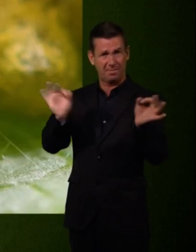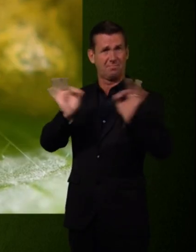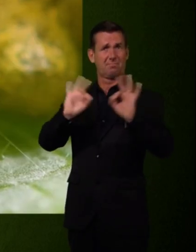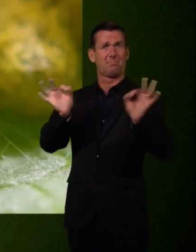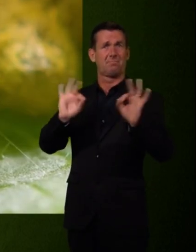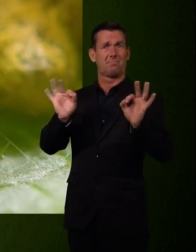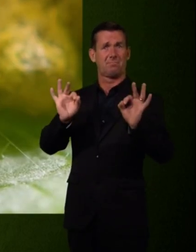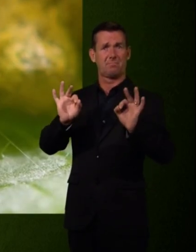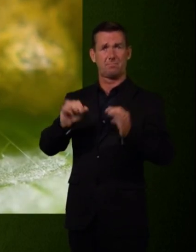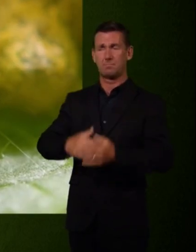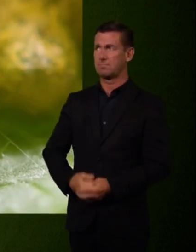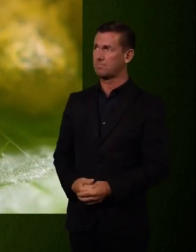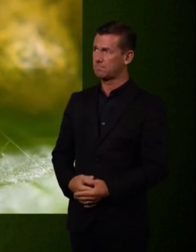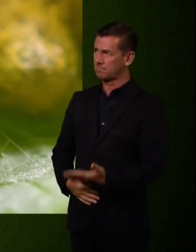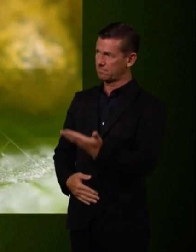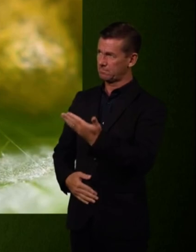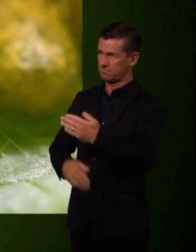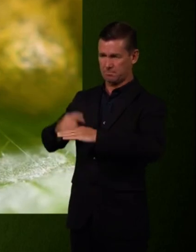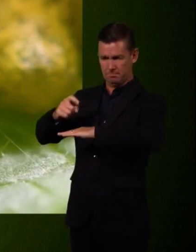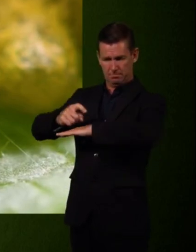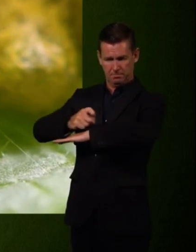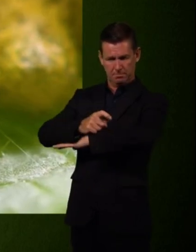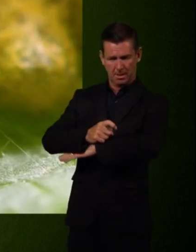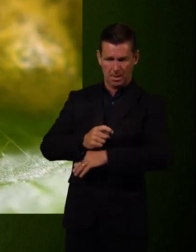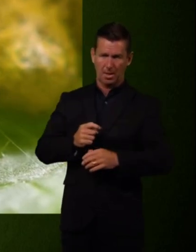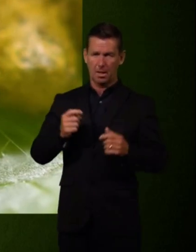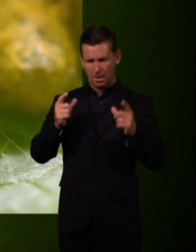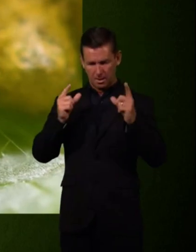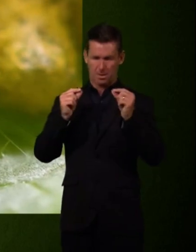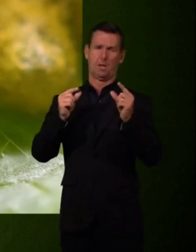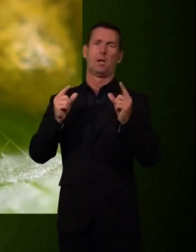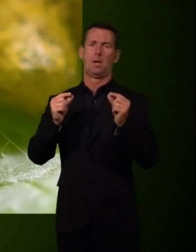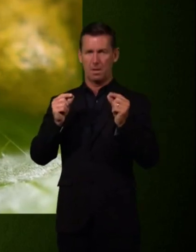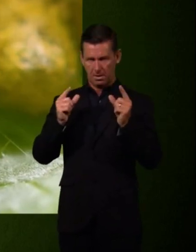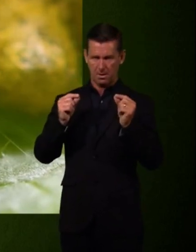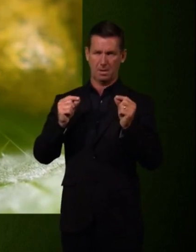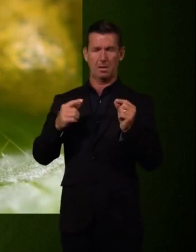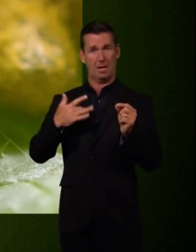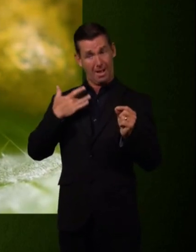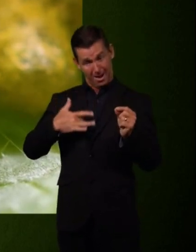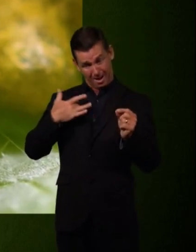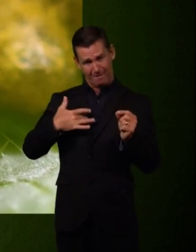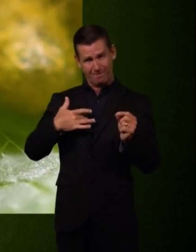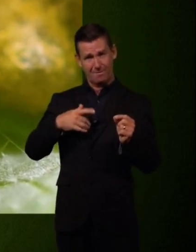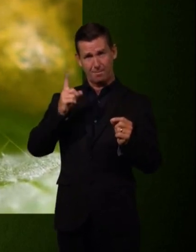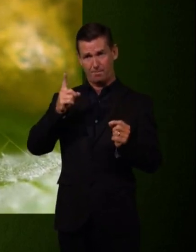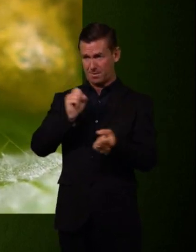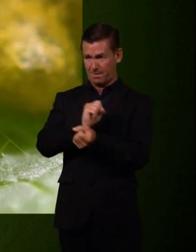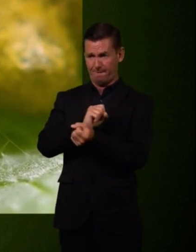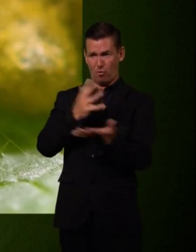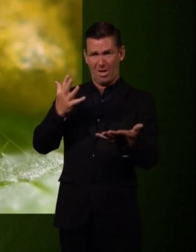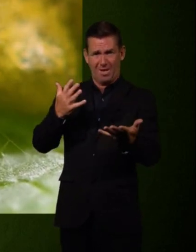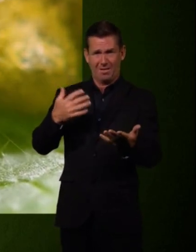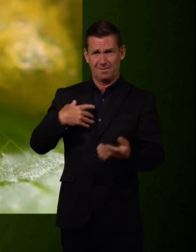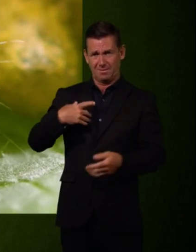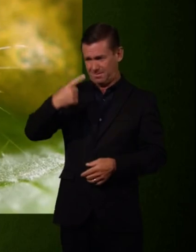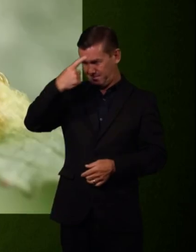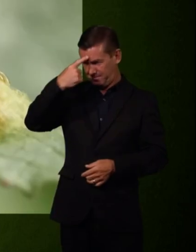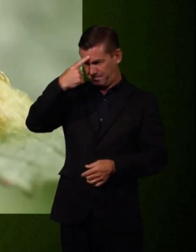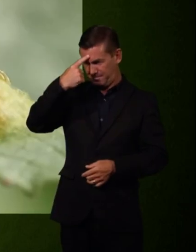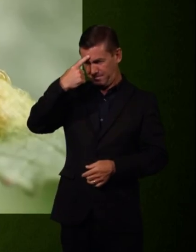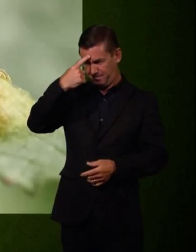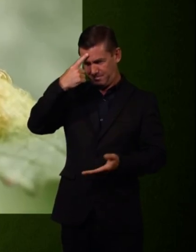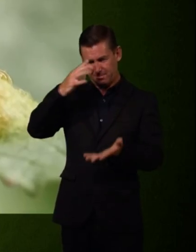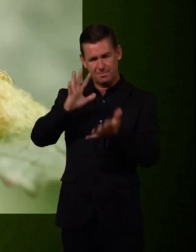The caterpillar is still alive, but it's far from free. Finally, its mind has been chemically altered